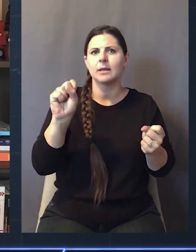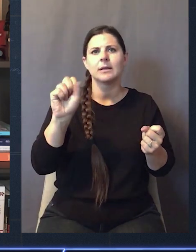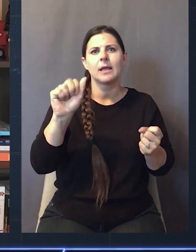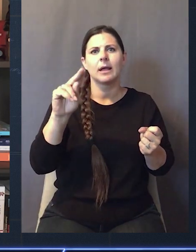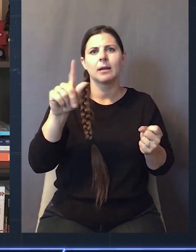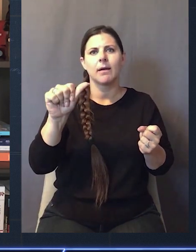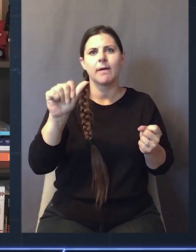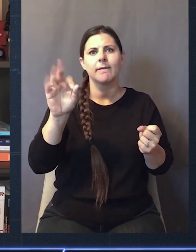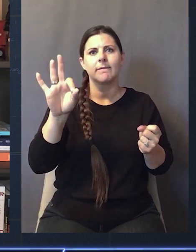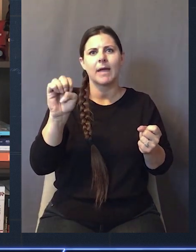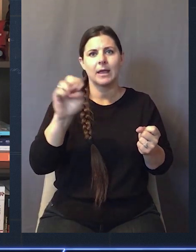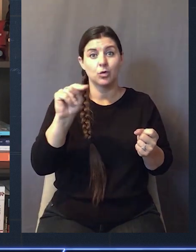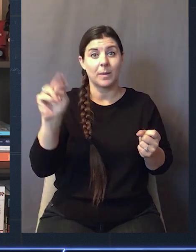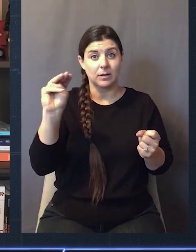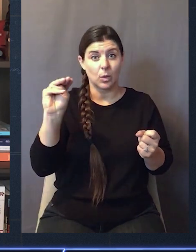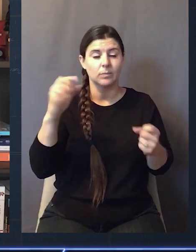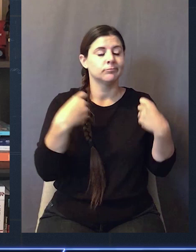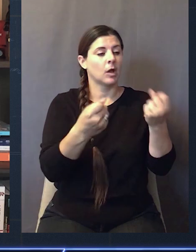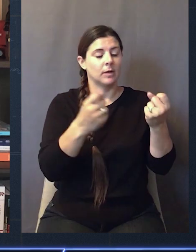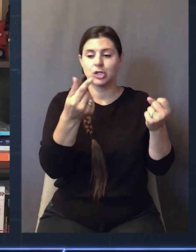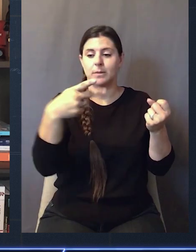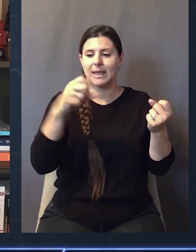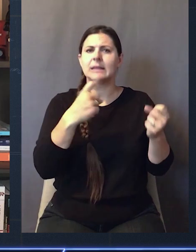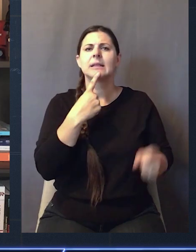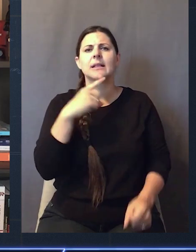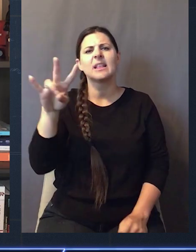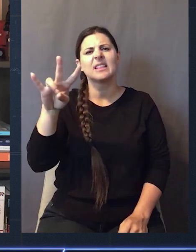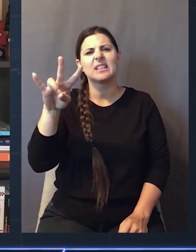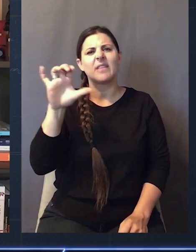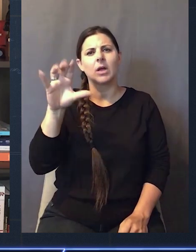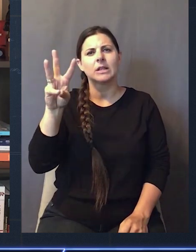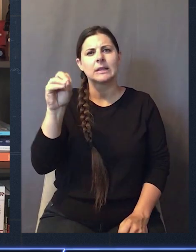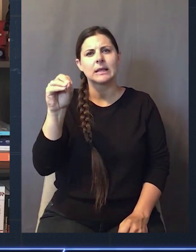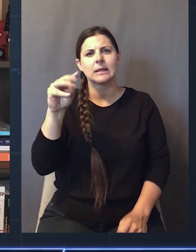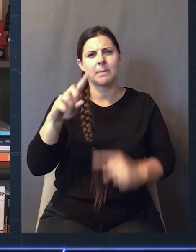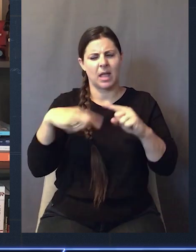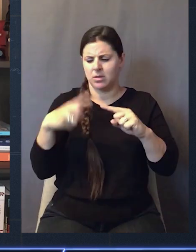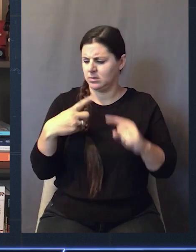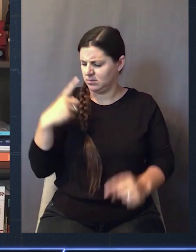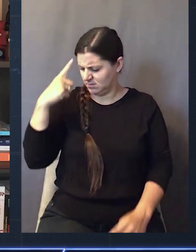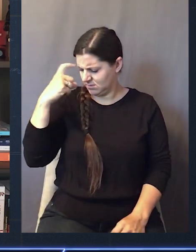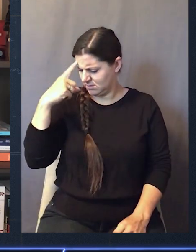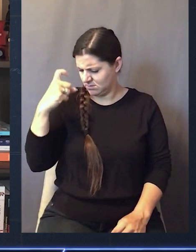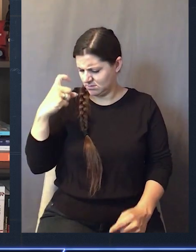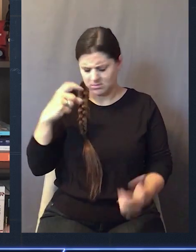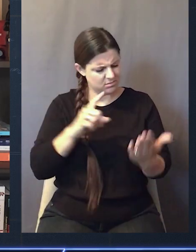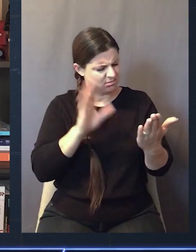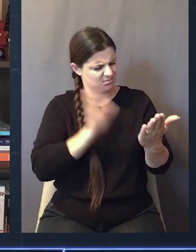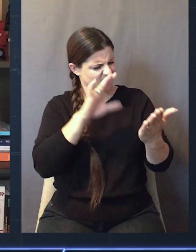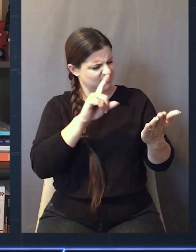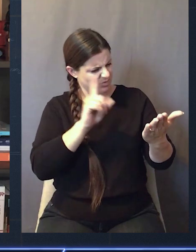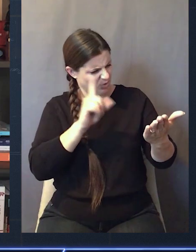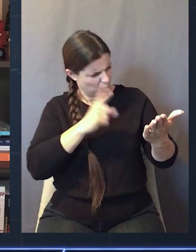Fe, New Mexico. Put that in, GPS comes back, 760 miles. That doesn't look right.